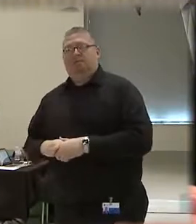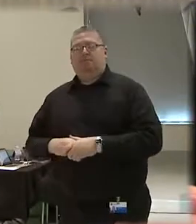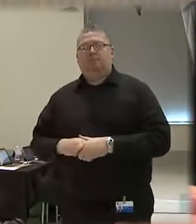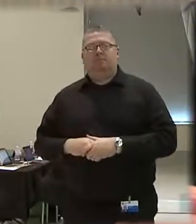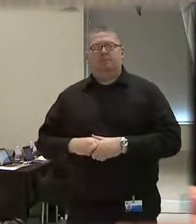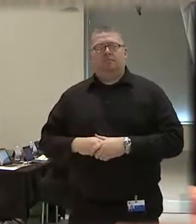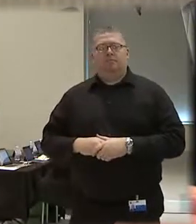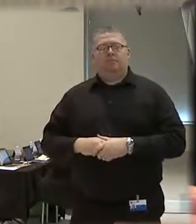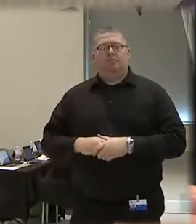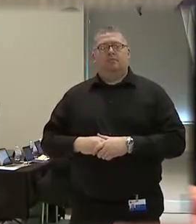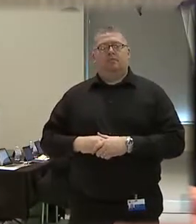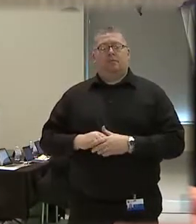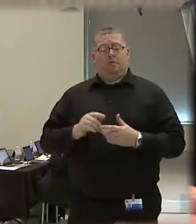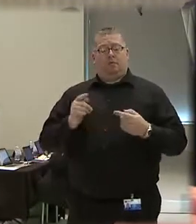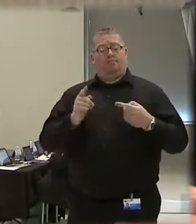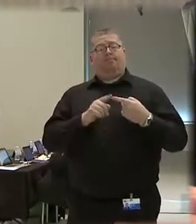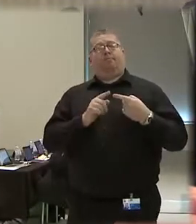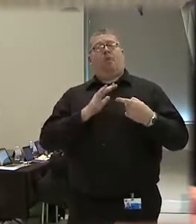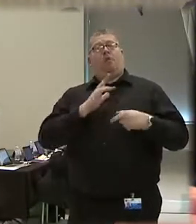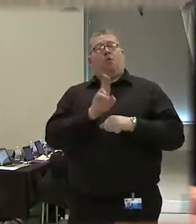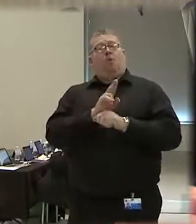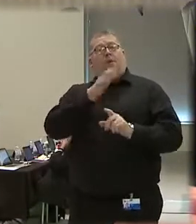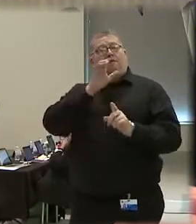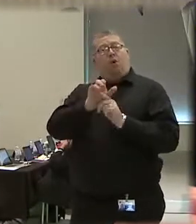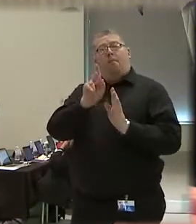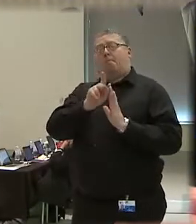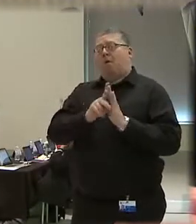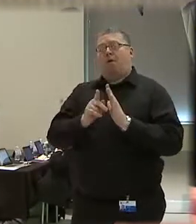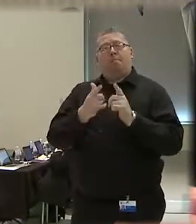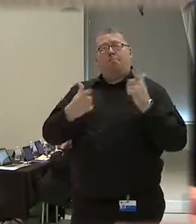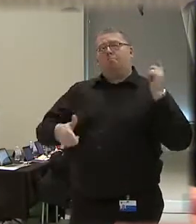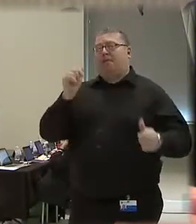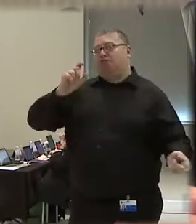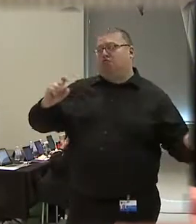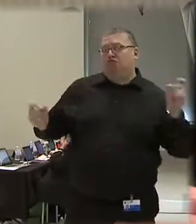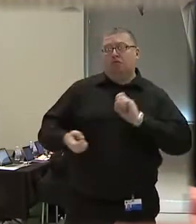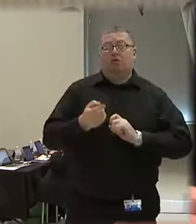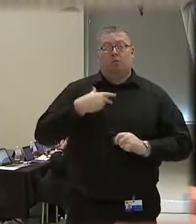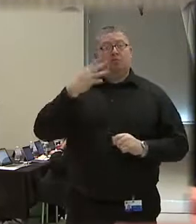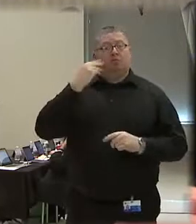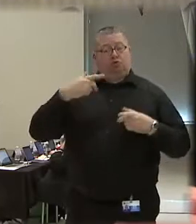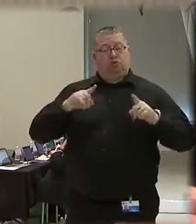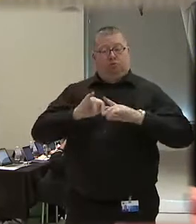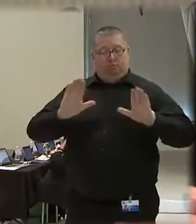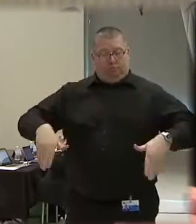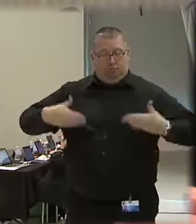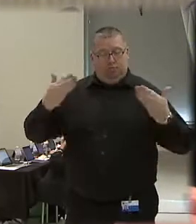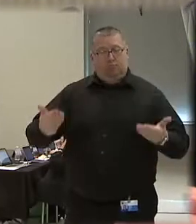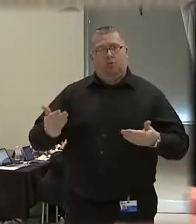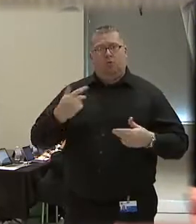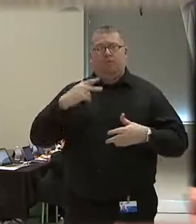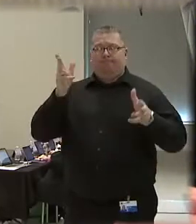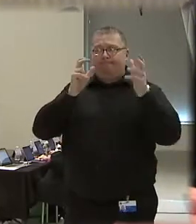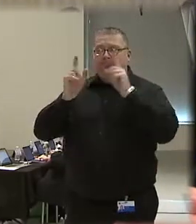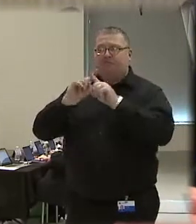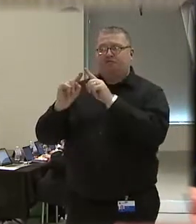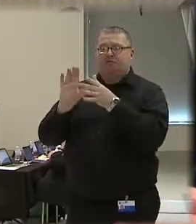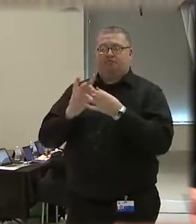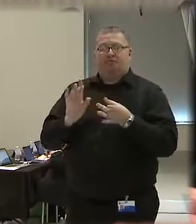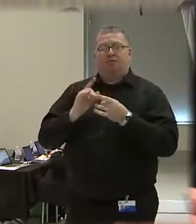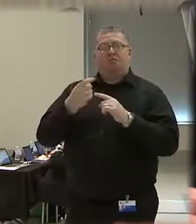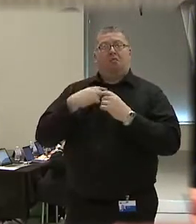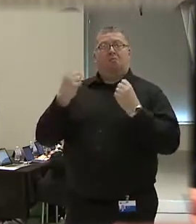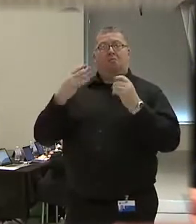Our use-of-force policy was the most significant policy change that we made during our reform. Taking advice from our multicultural committees,